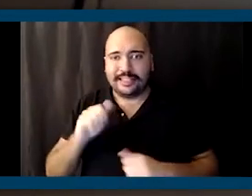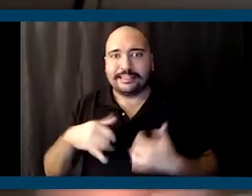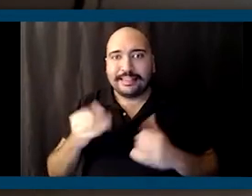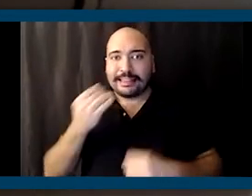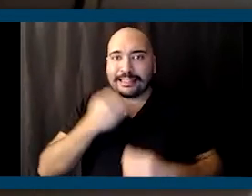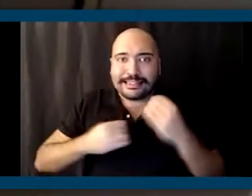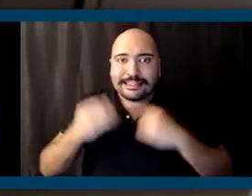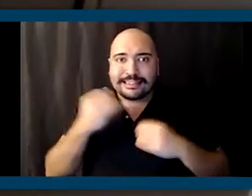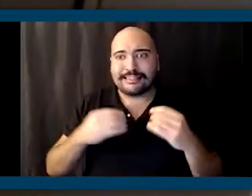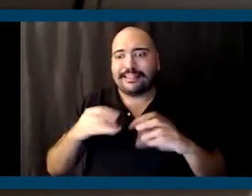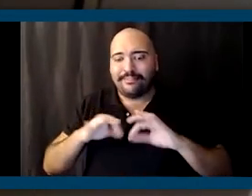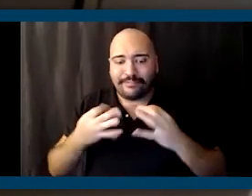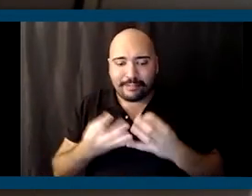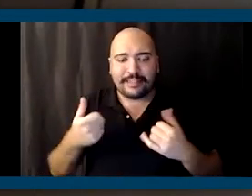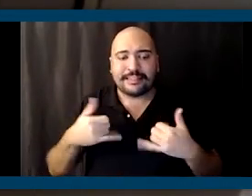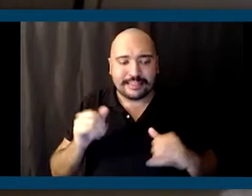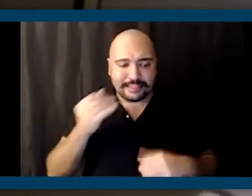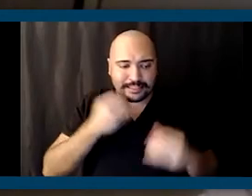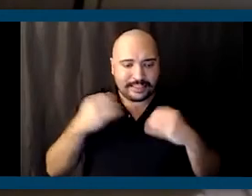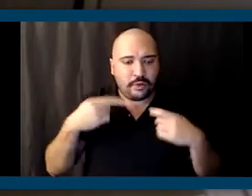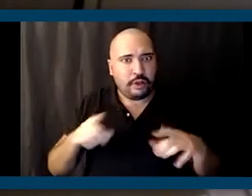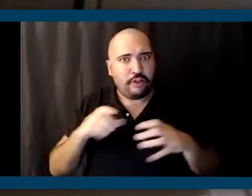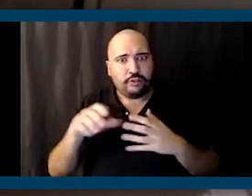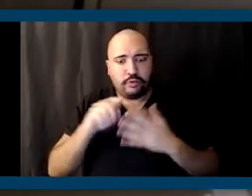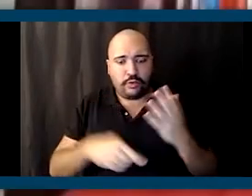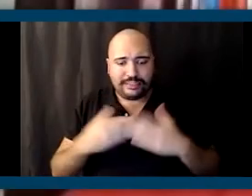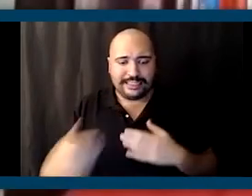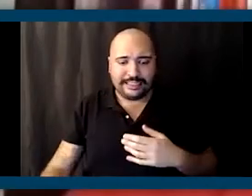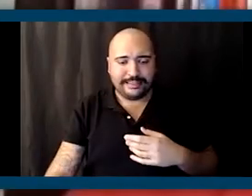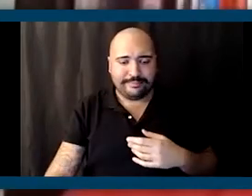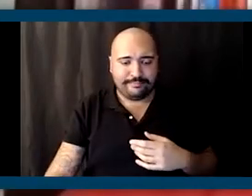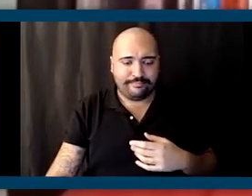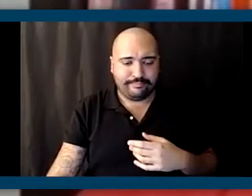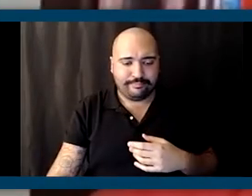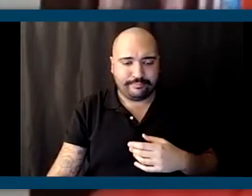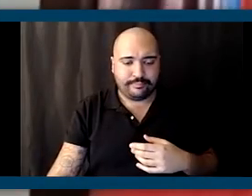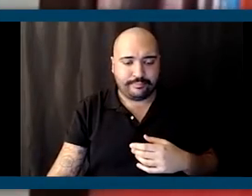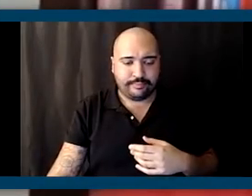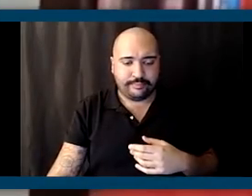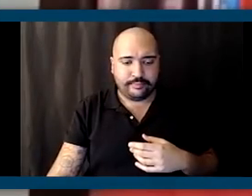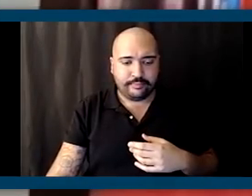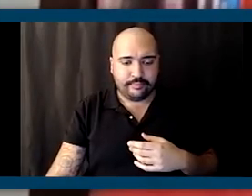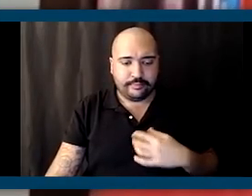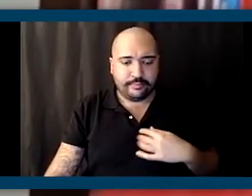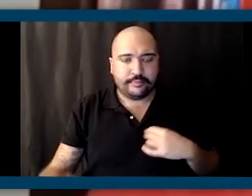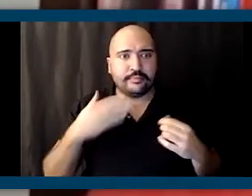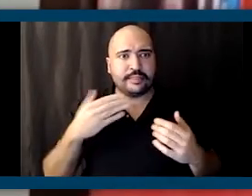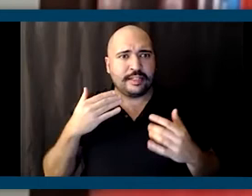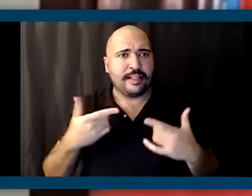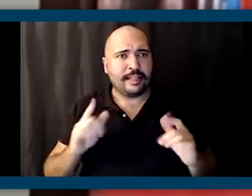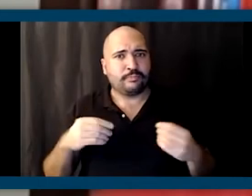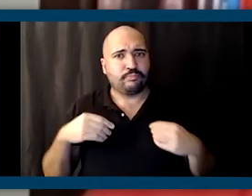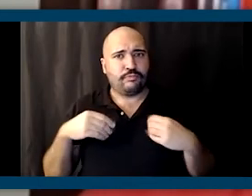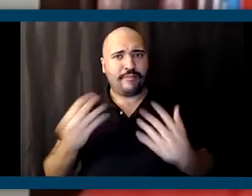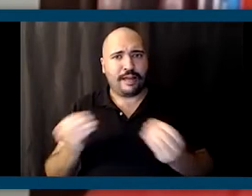and their family can still eat while they're doing those things. Thank you for that. So let's start providing some more context